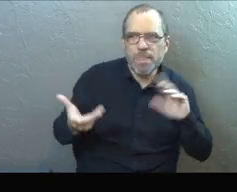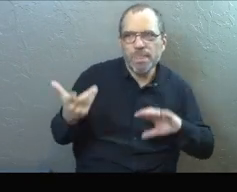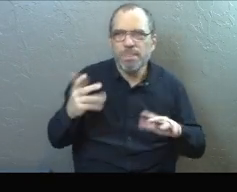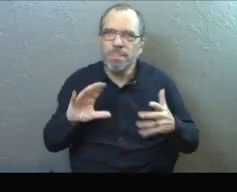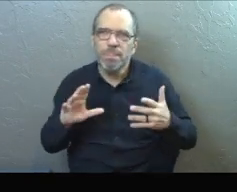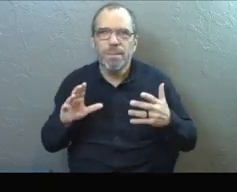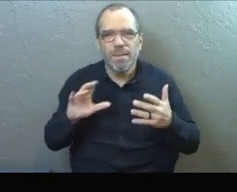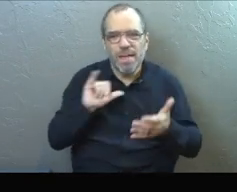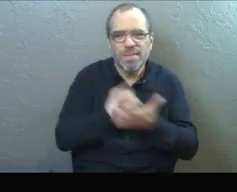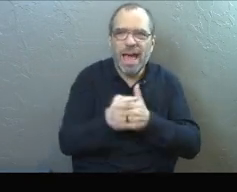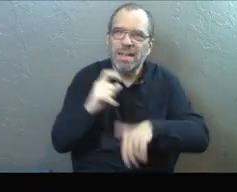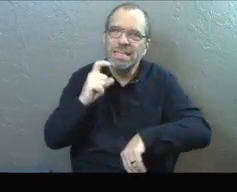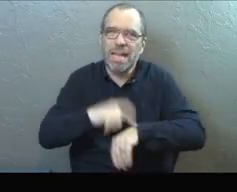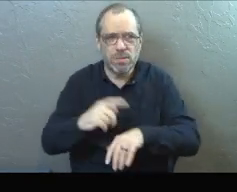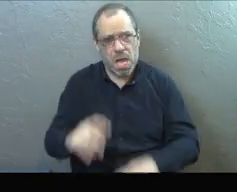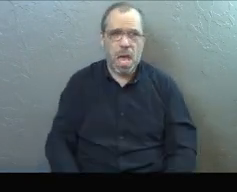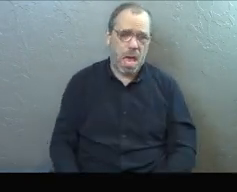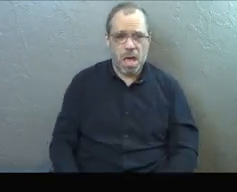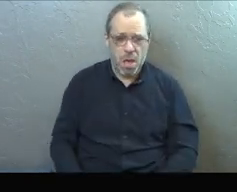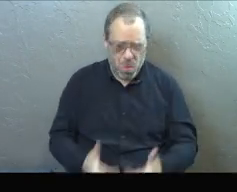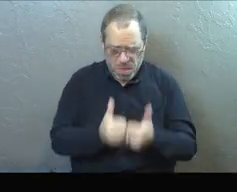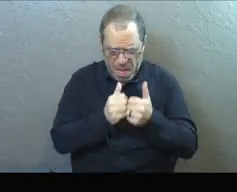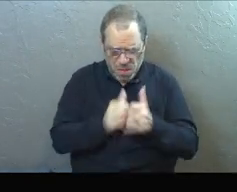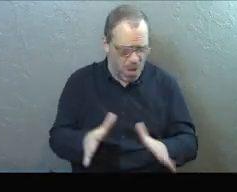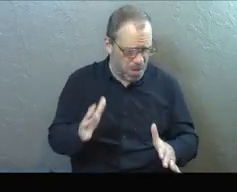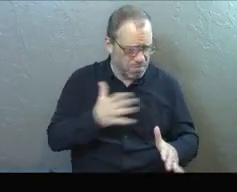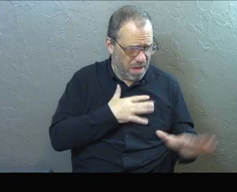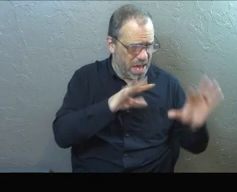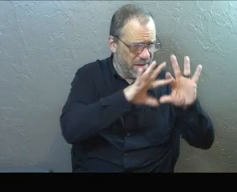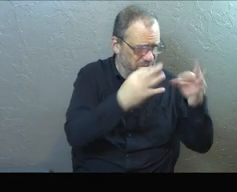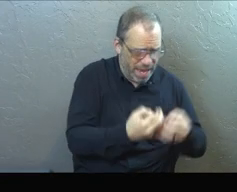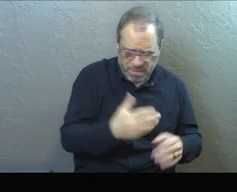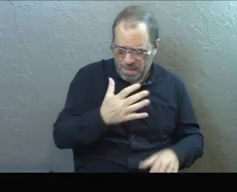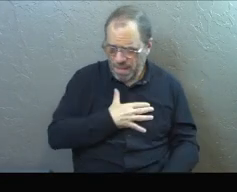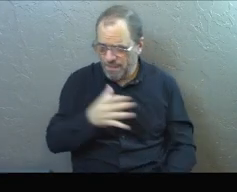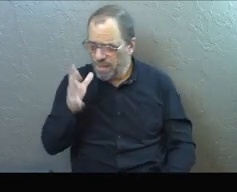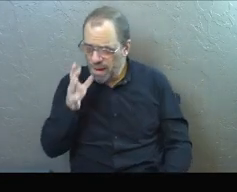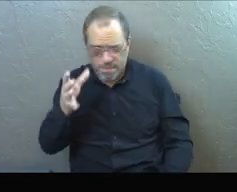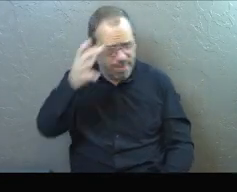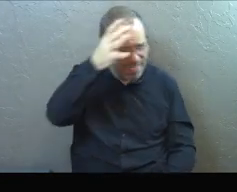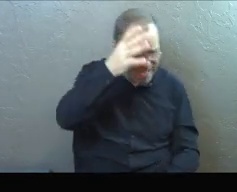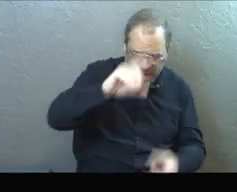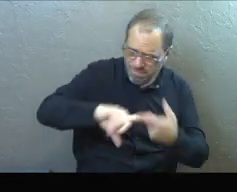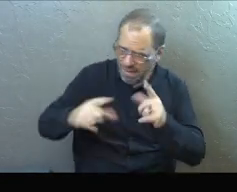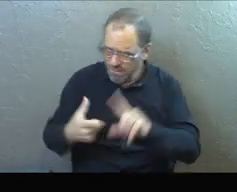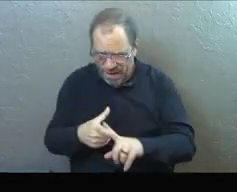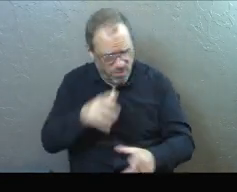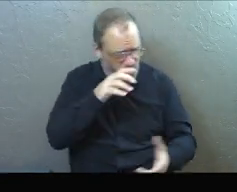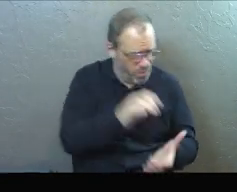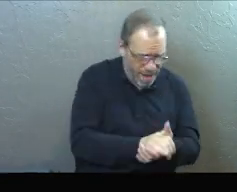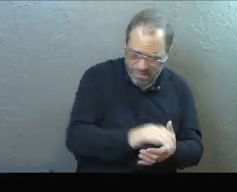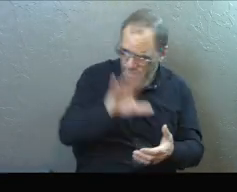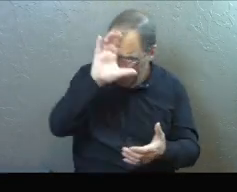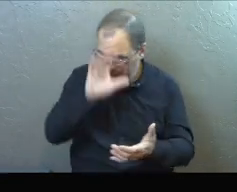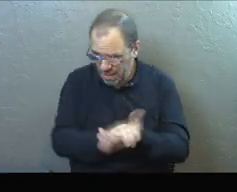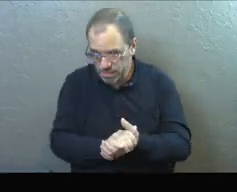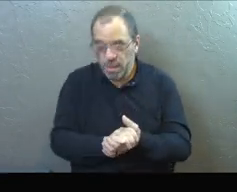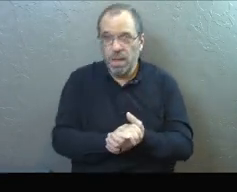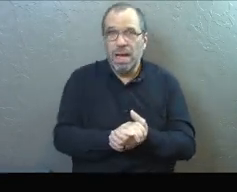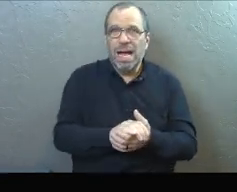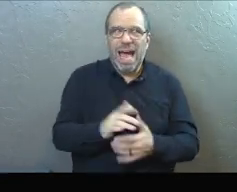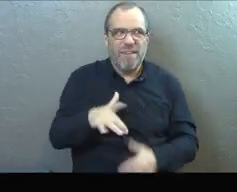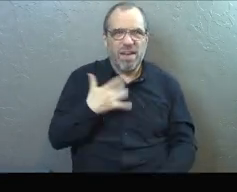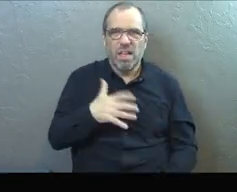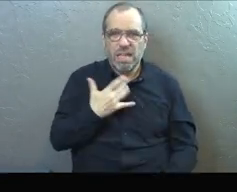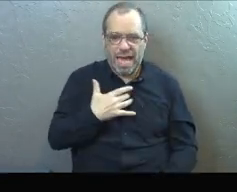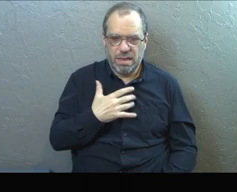revisiting those moments and saying, yeah, when I lost this loved one, this parent or this friend, it was like, man, like the oxygen just kind